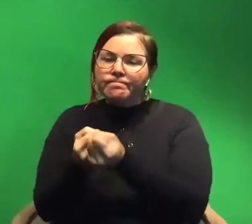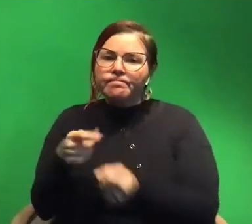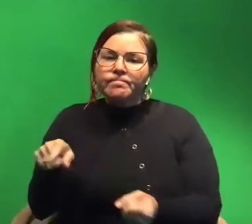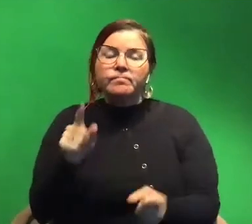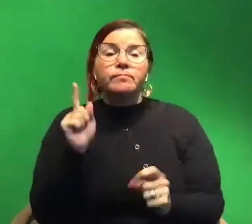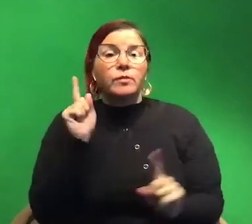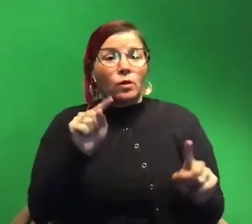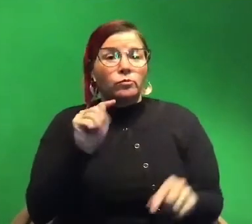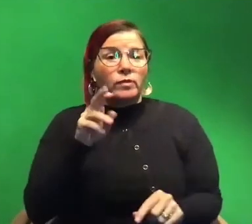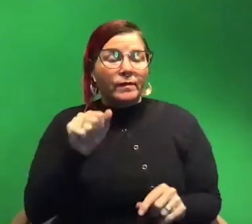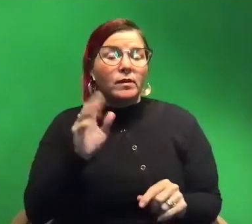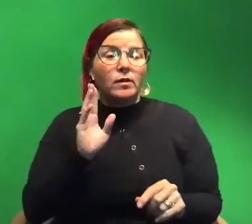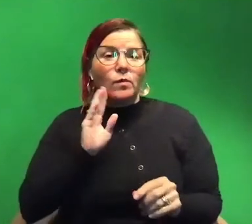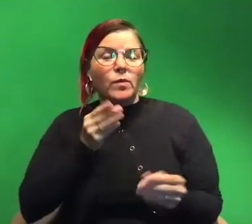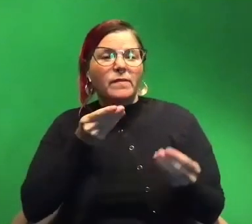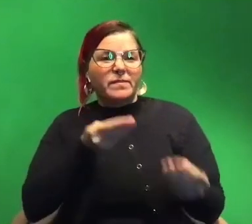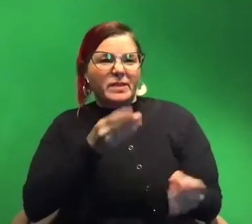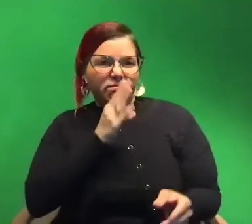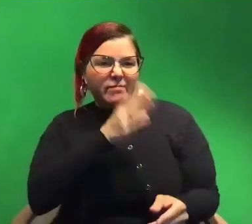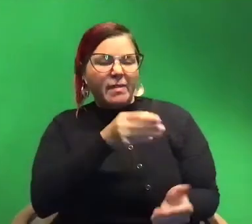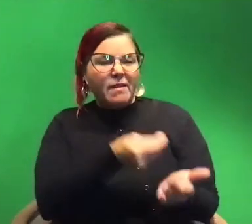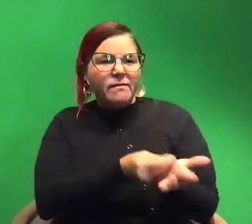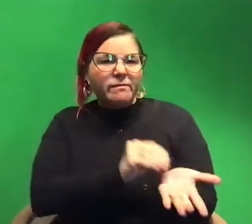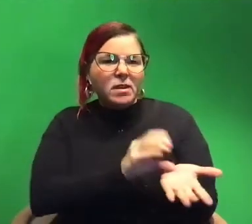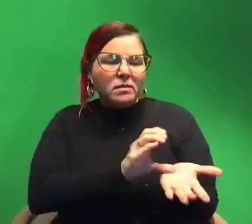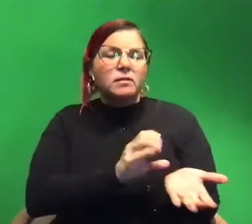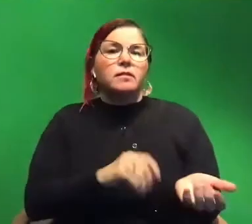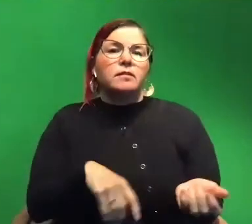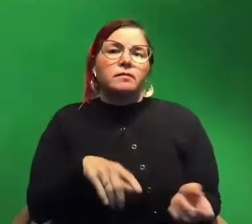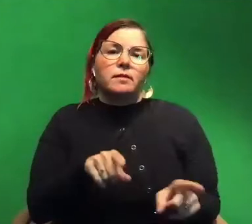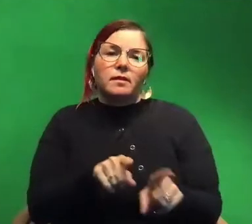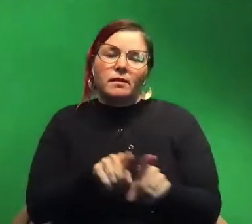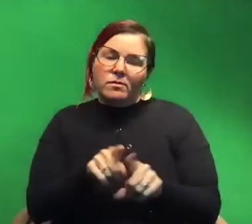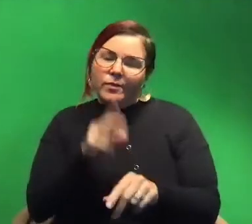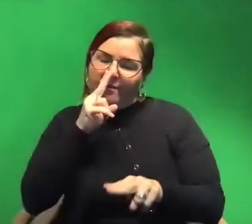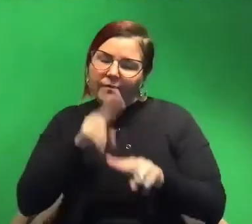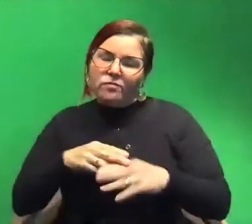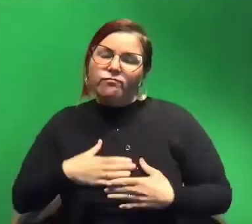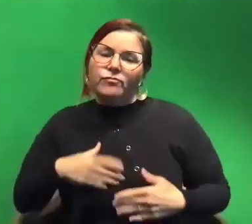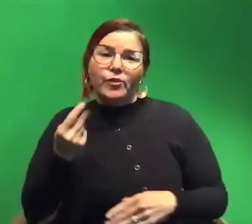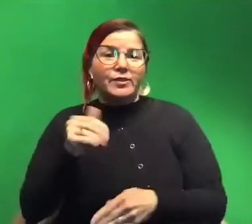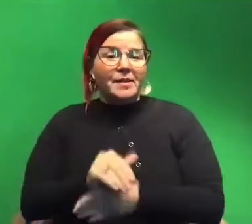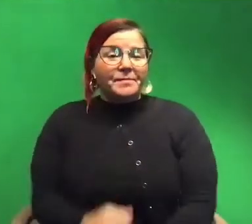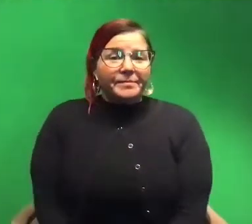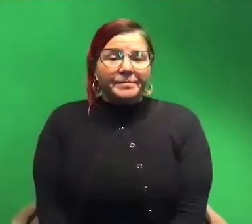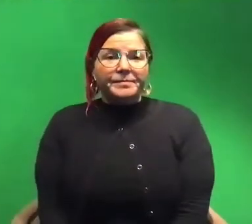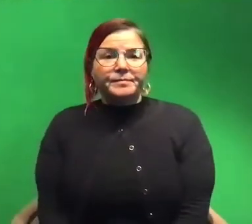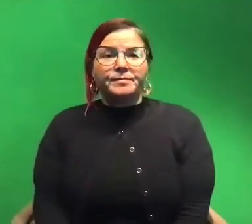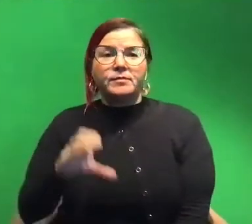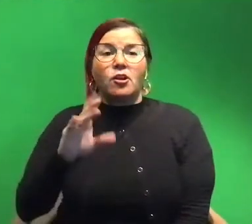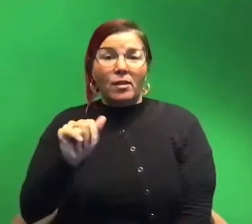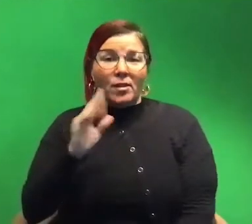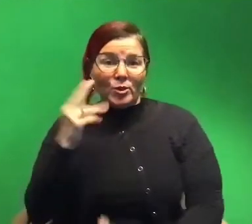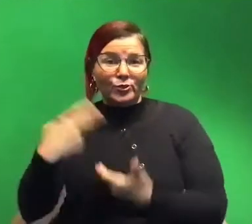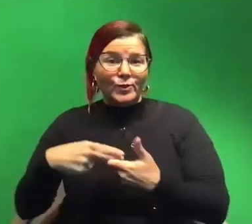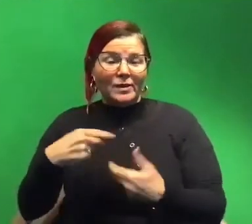basically feeds directly into that fund and also it's a very fun way to spend your Thursday night. Carly will be joining us for that,